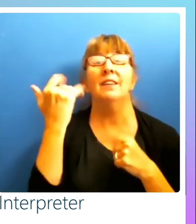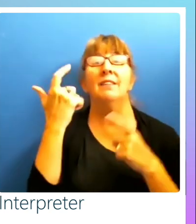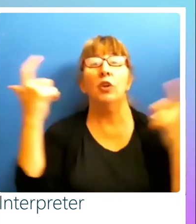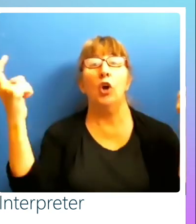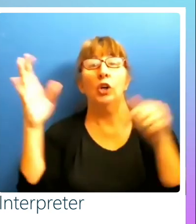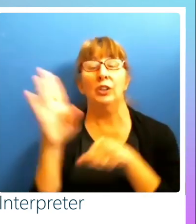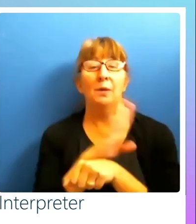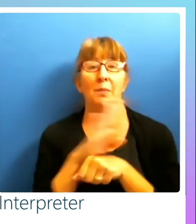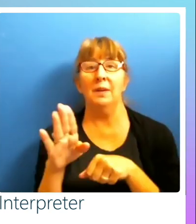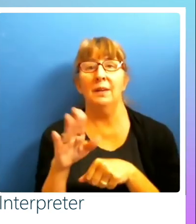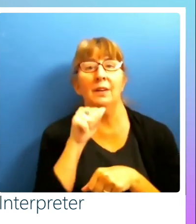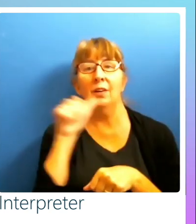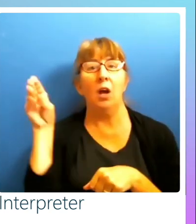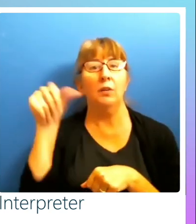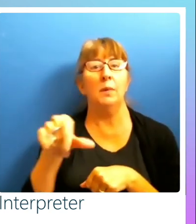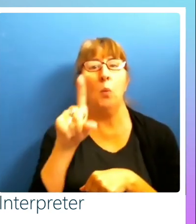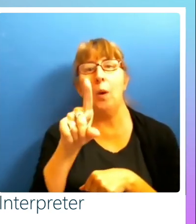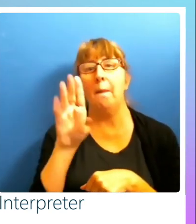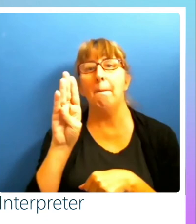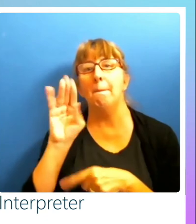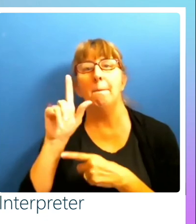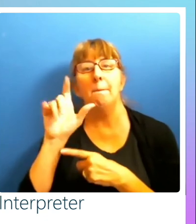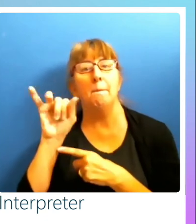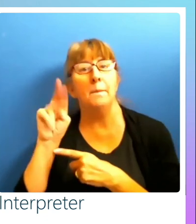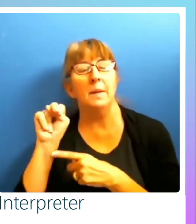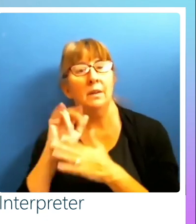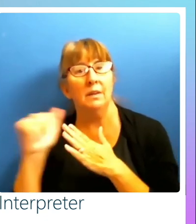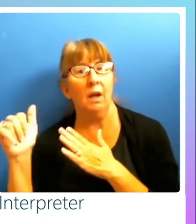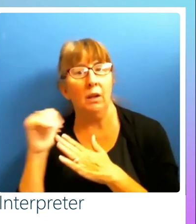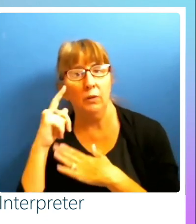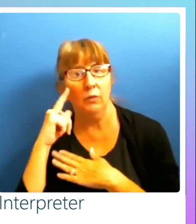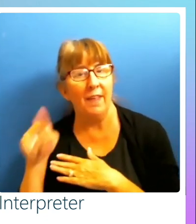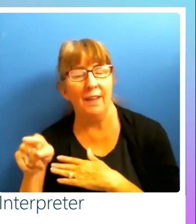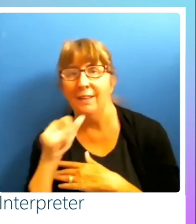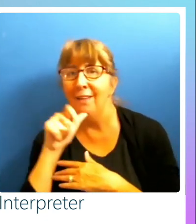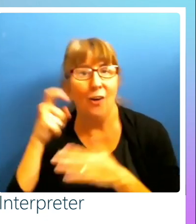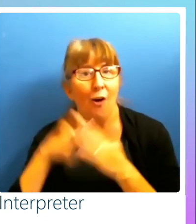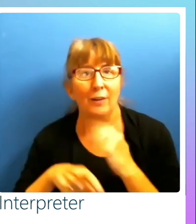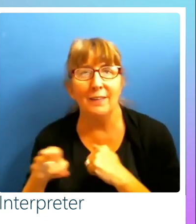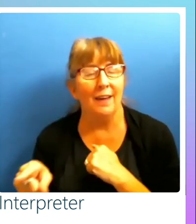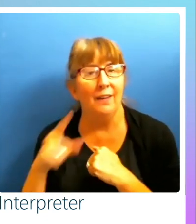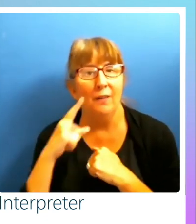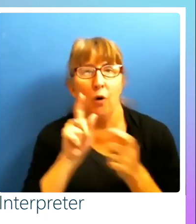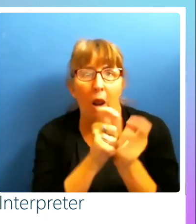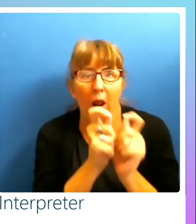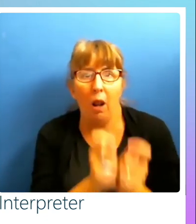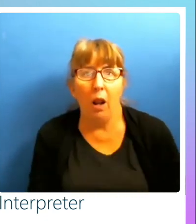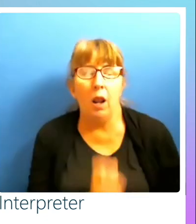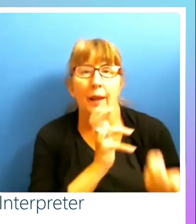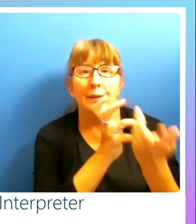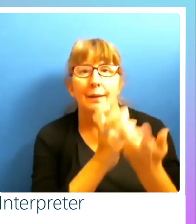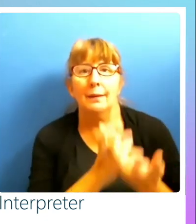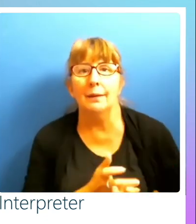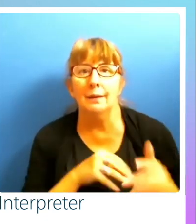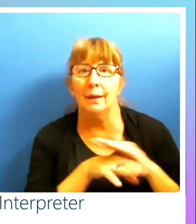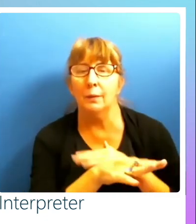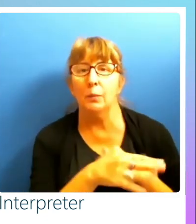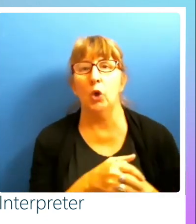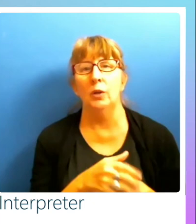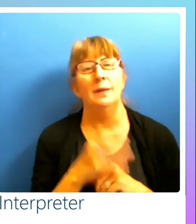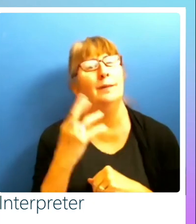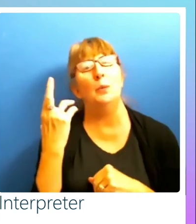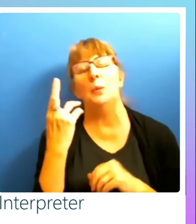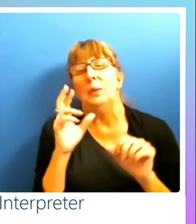you're not going to spend a billion dollars making it doesn't cost a billion dollars to make your content accessible. It's a very reasonable